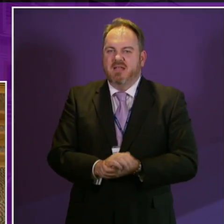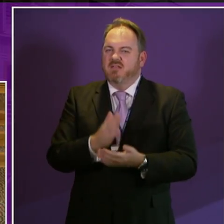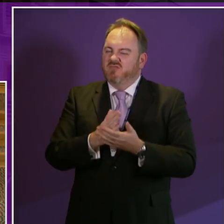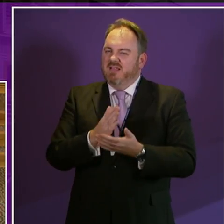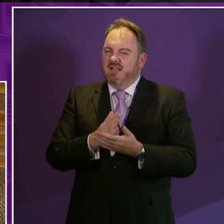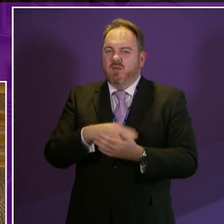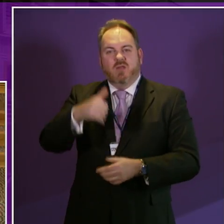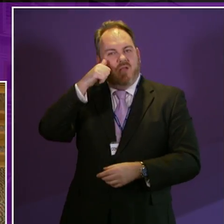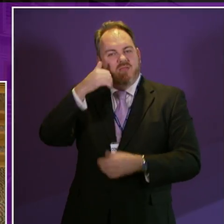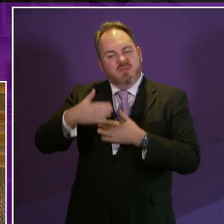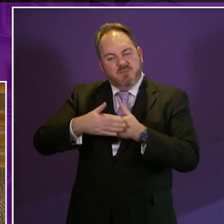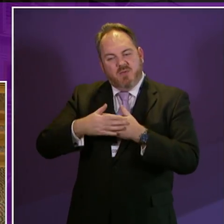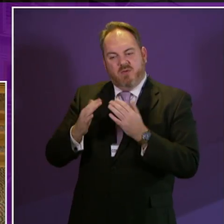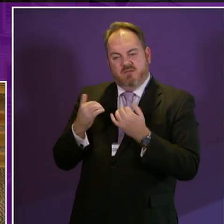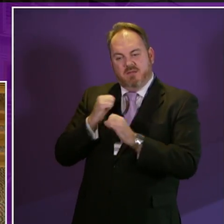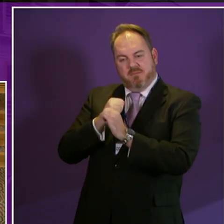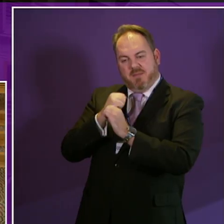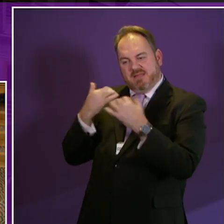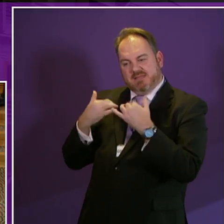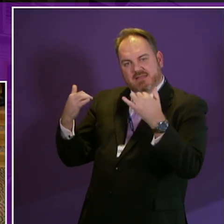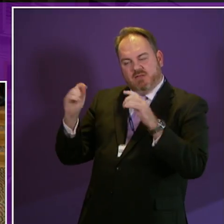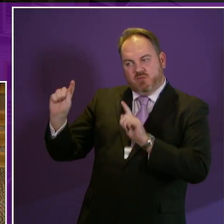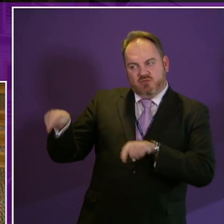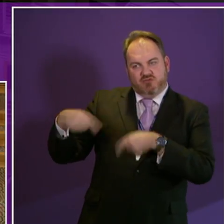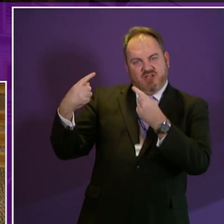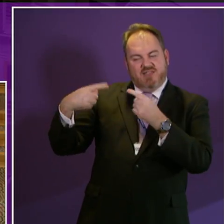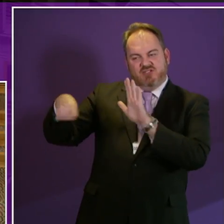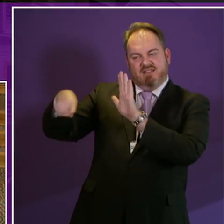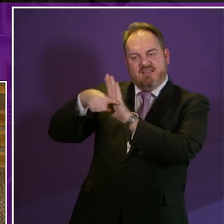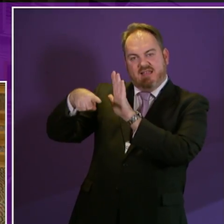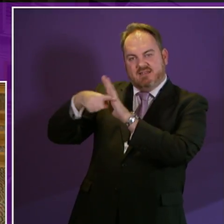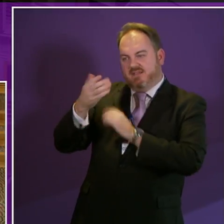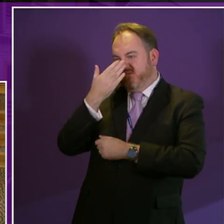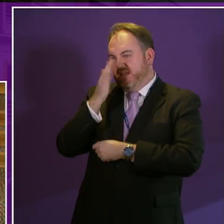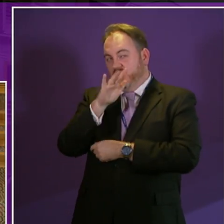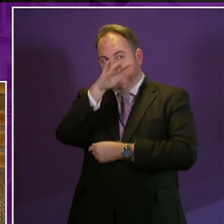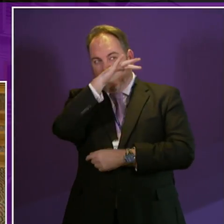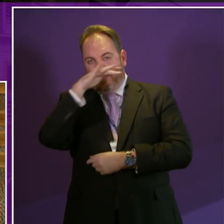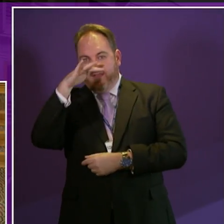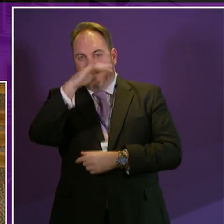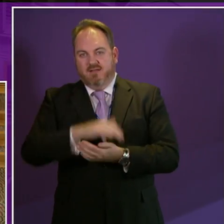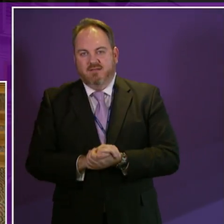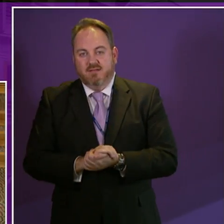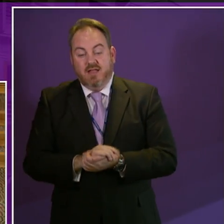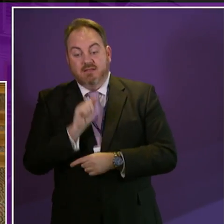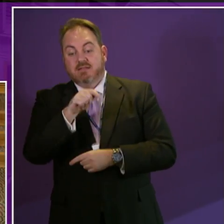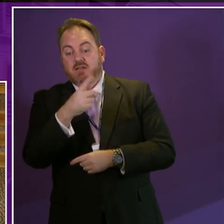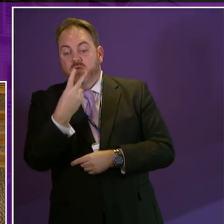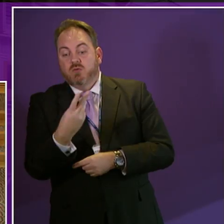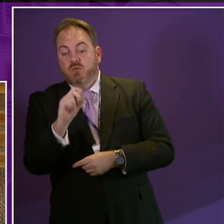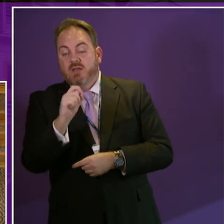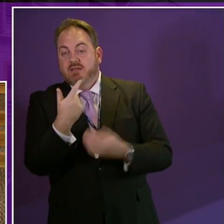campaign to tackle negative attitudes. And so I am pleased to confirm that we will do that next year in 2017